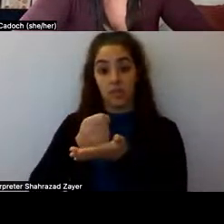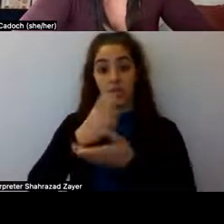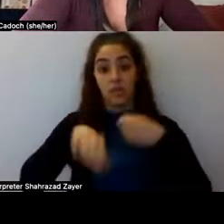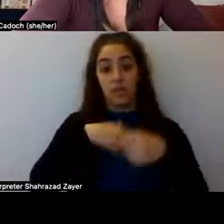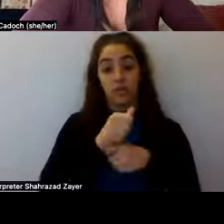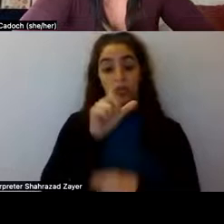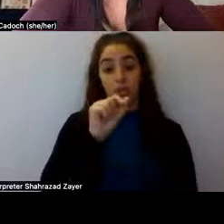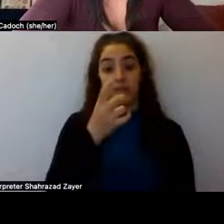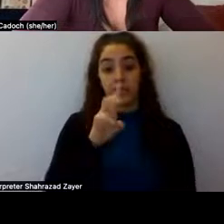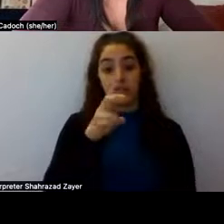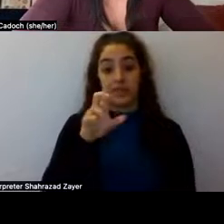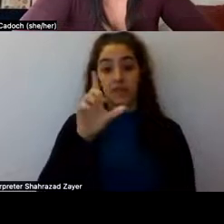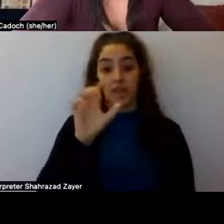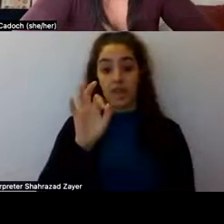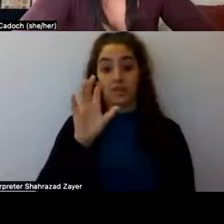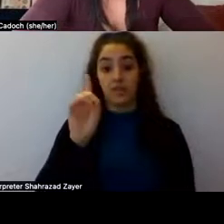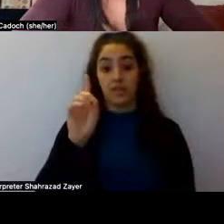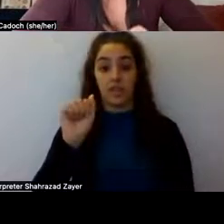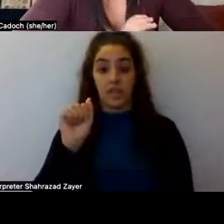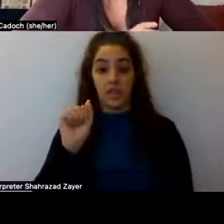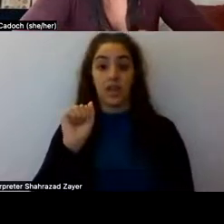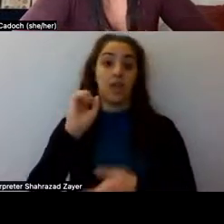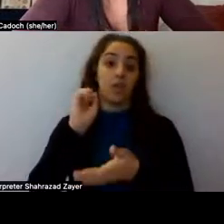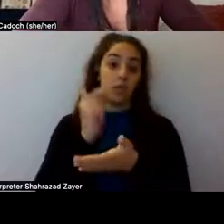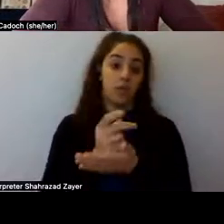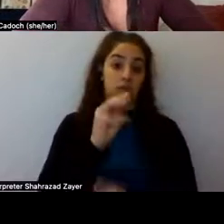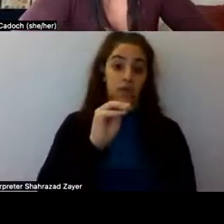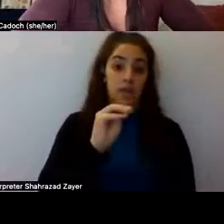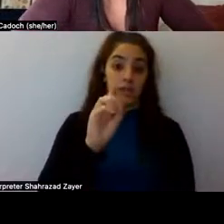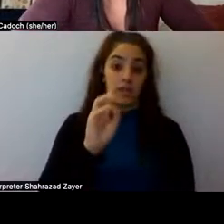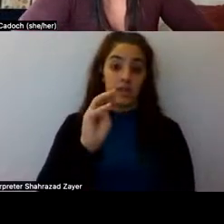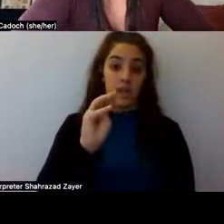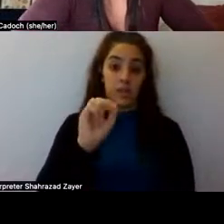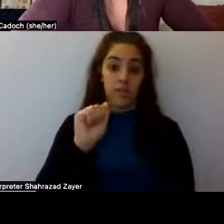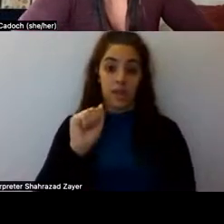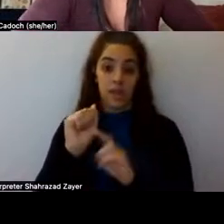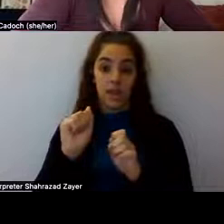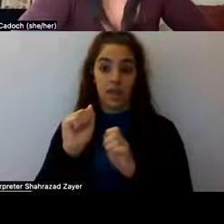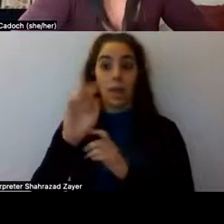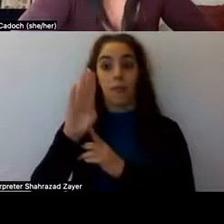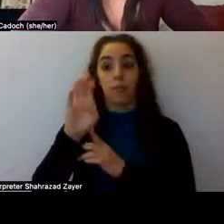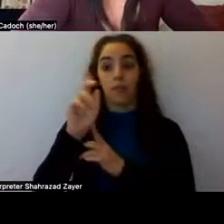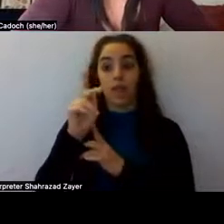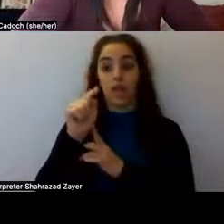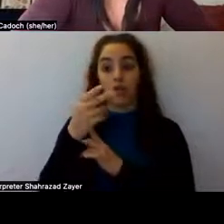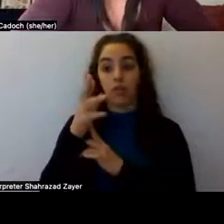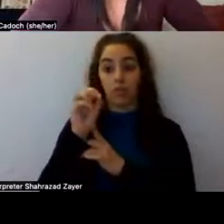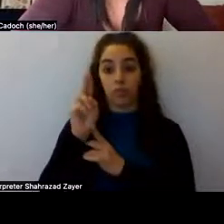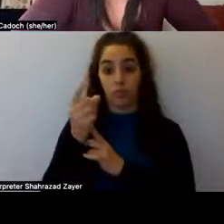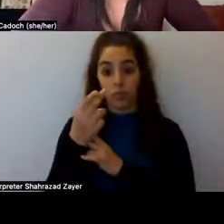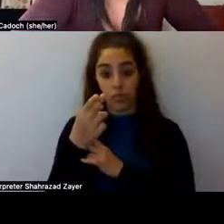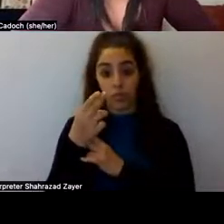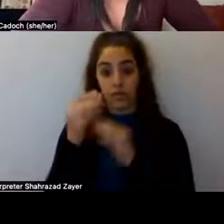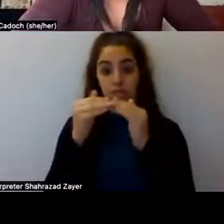granted MDMA as a break, uh, they granted MDMA breakthrough status for the treatment of treatment resistant